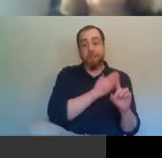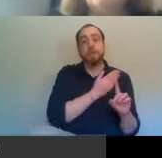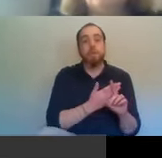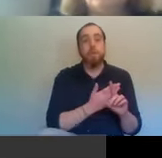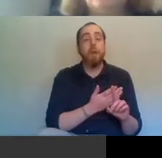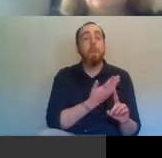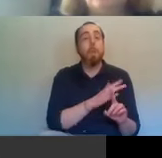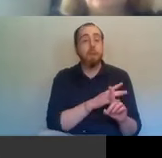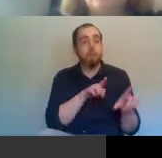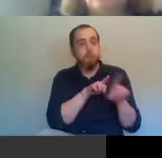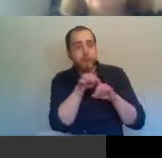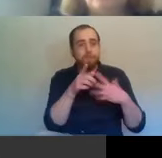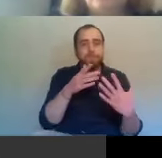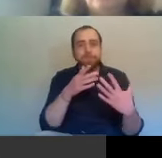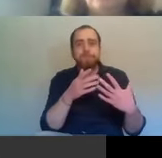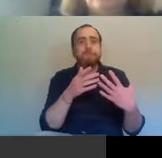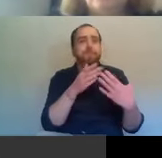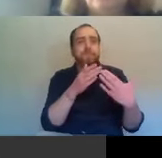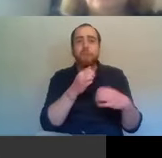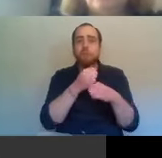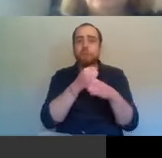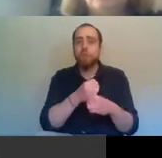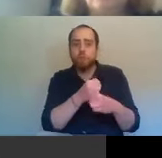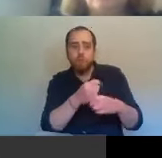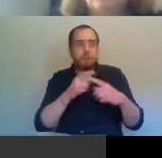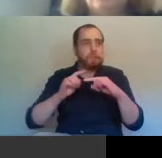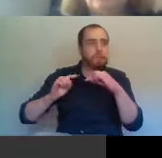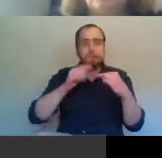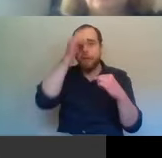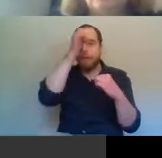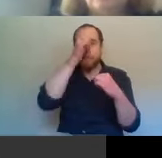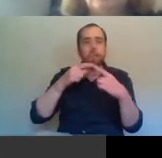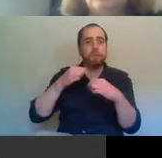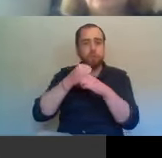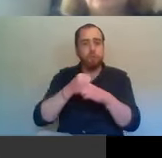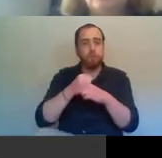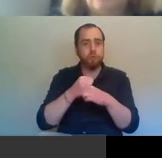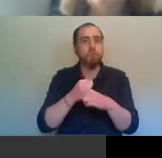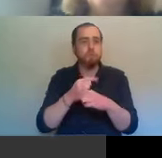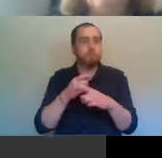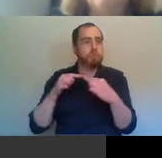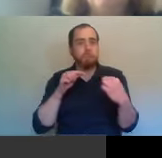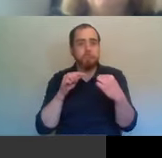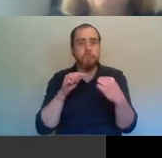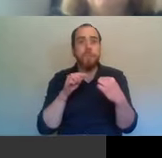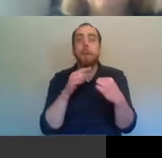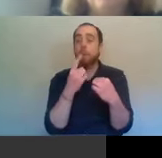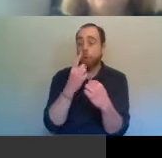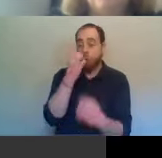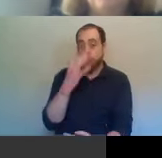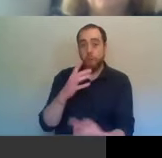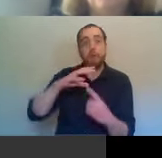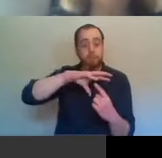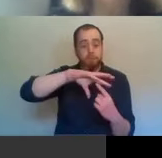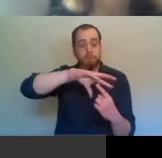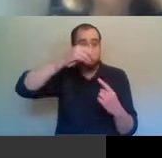against the Church and that all their influence was bad. And you would think that the only conservative force on the island was the Roman